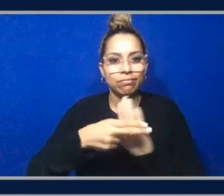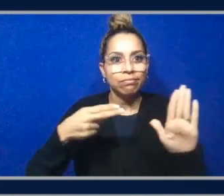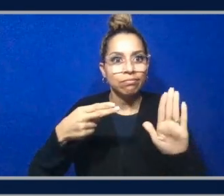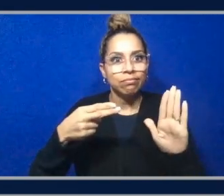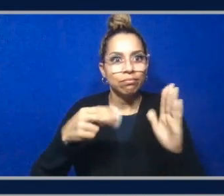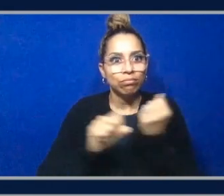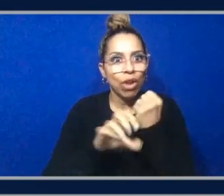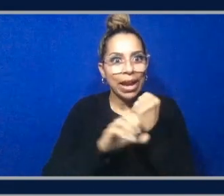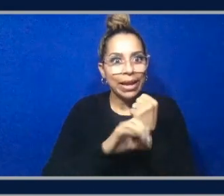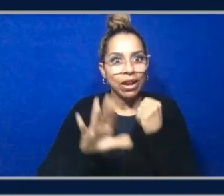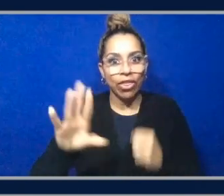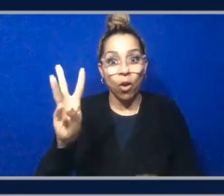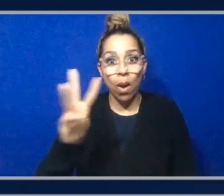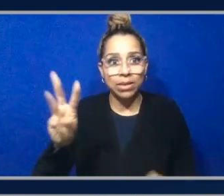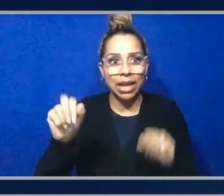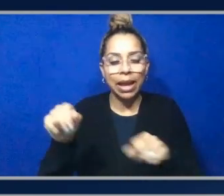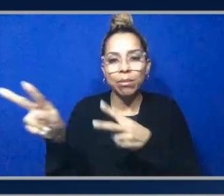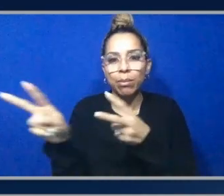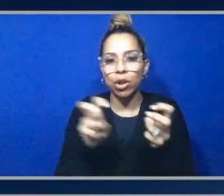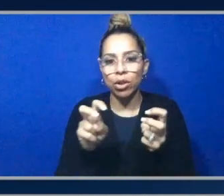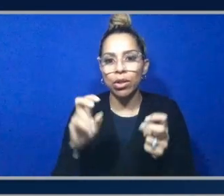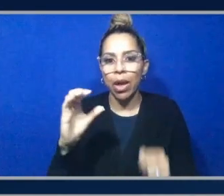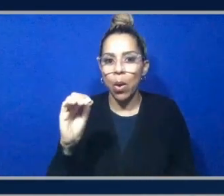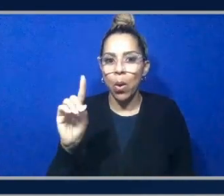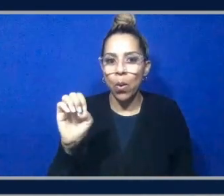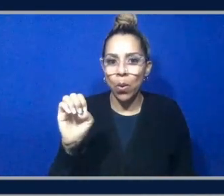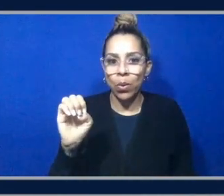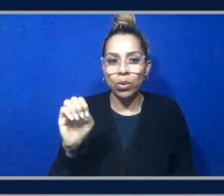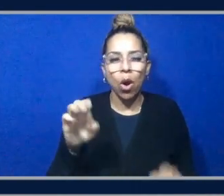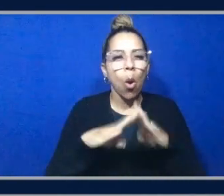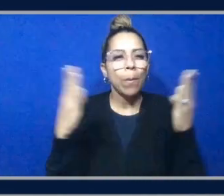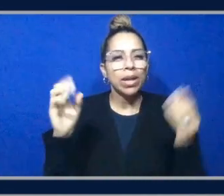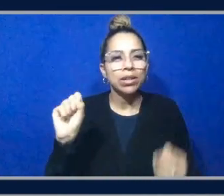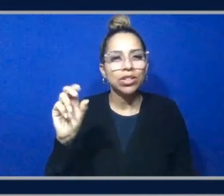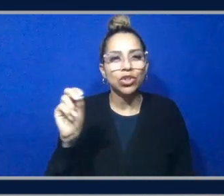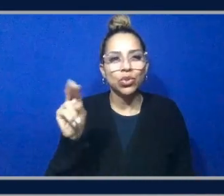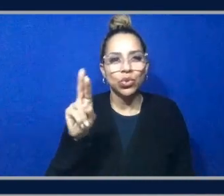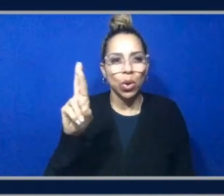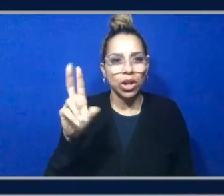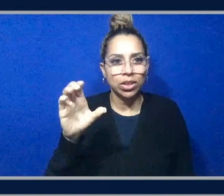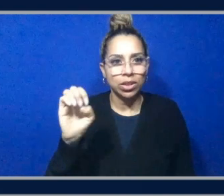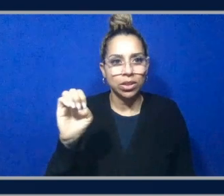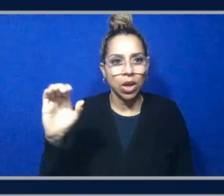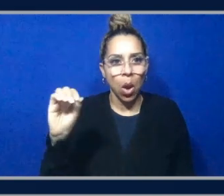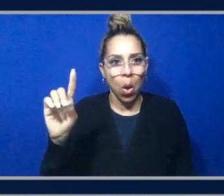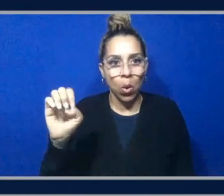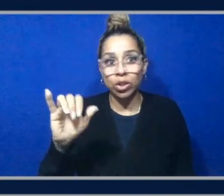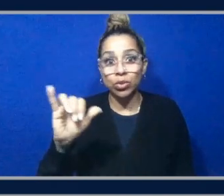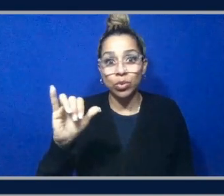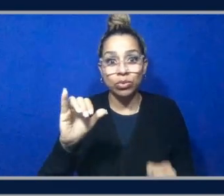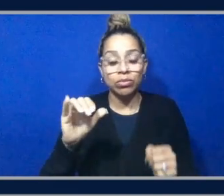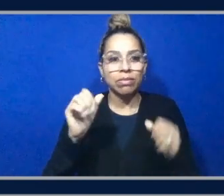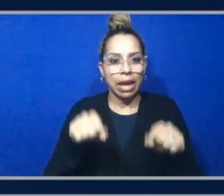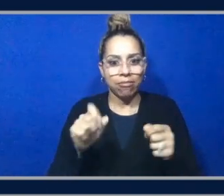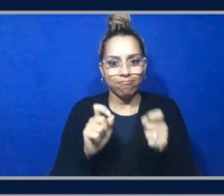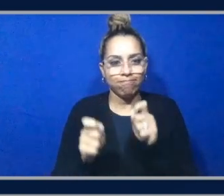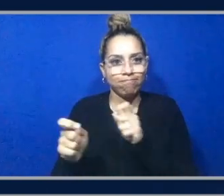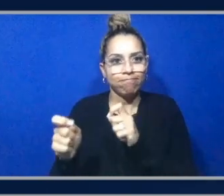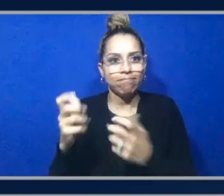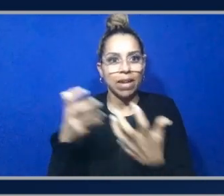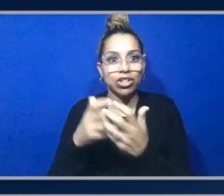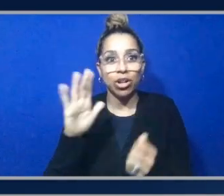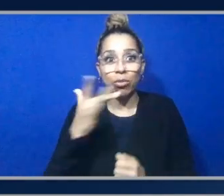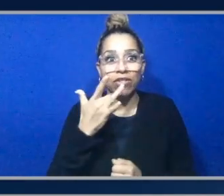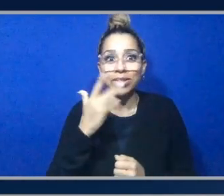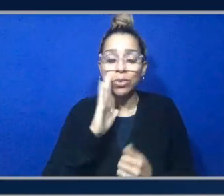pull this code in this open source code in but then also really customize it and make it you know fit in really seamlessly to what they have yep exactly if they